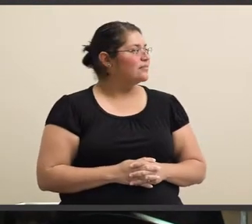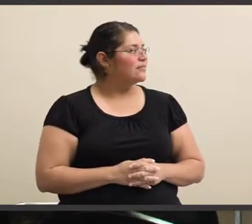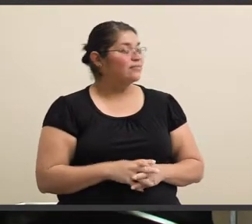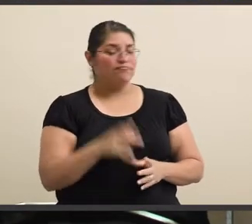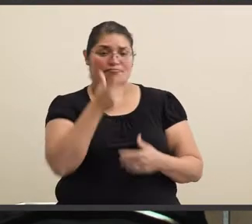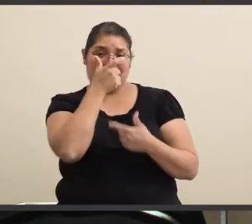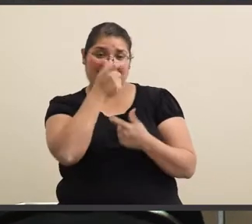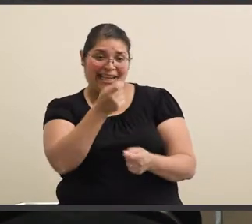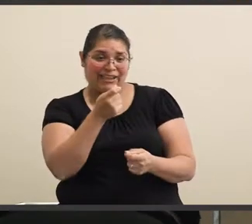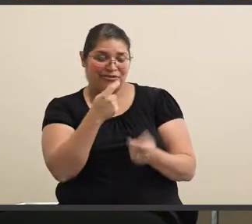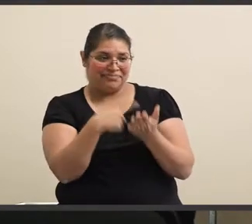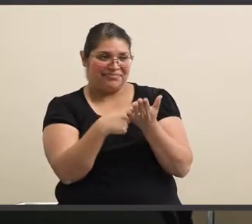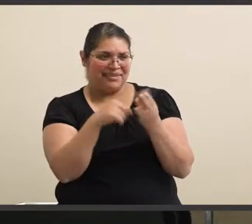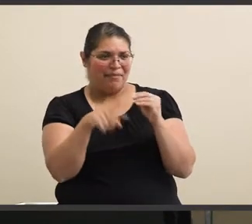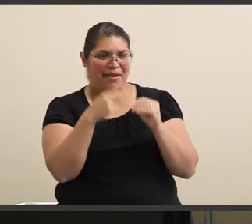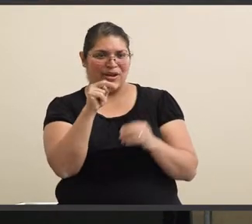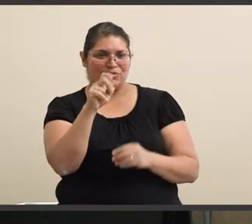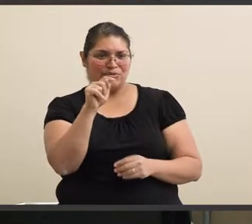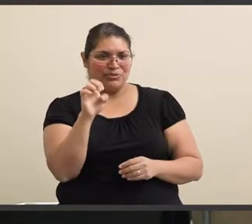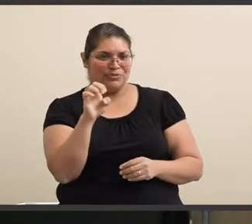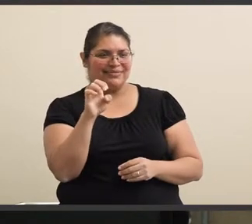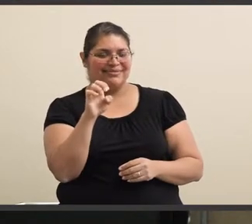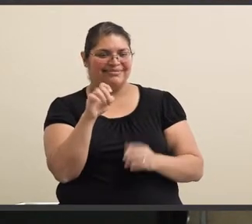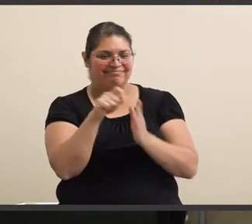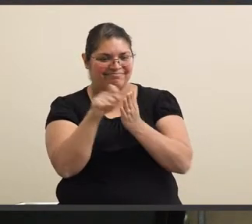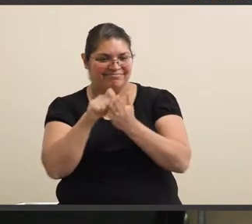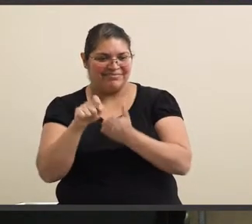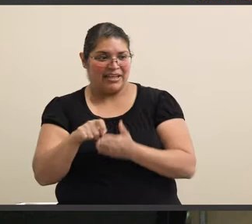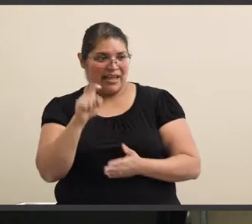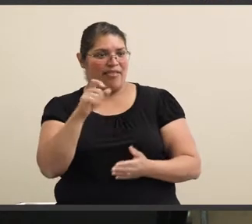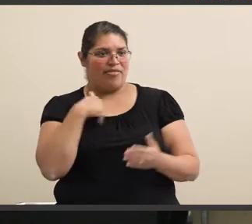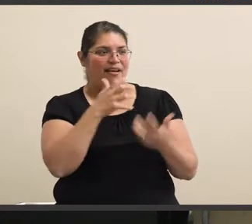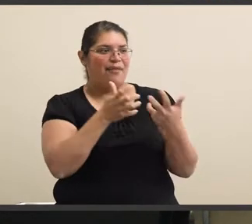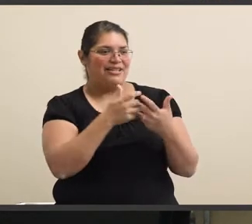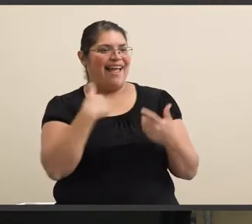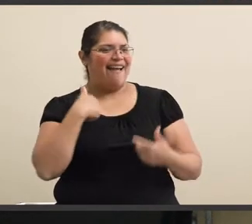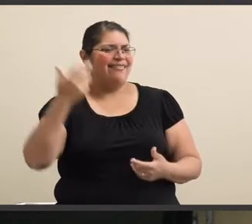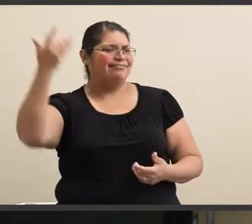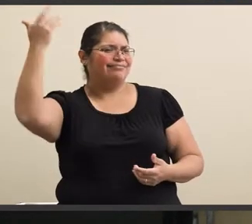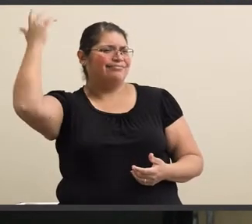Interesting to talk about the note taking because that's one of the accommodations I had.